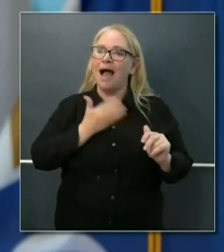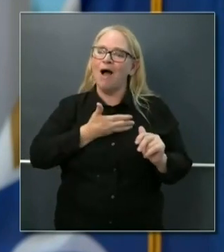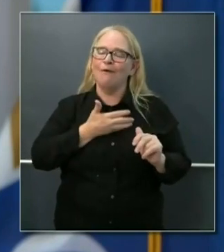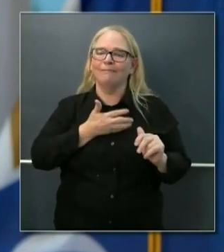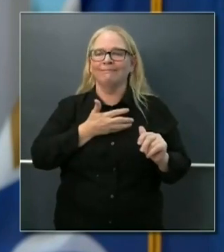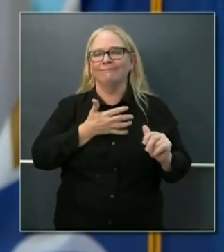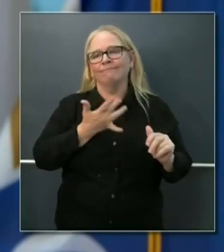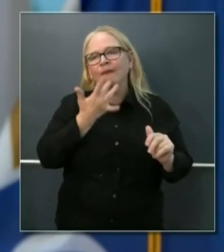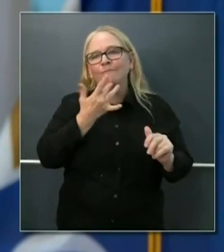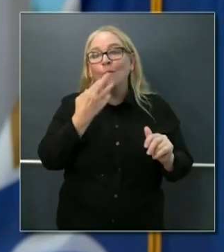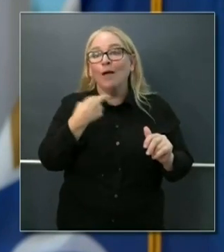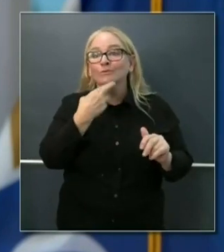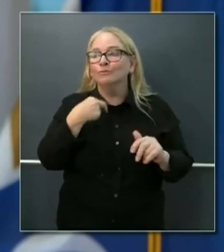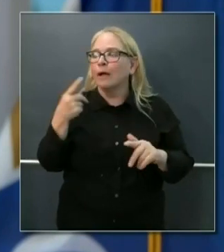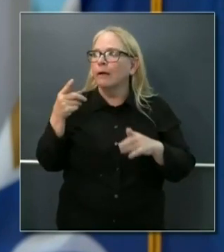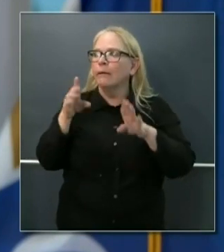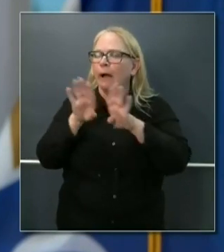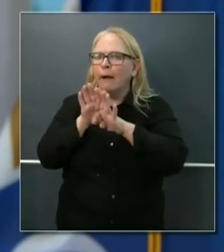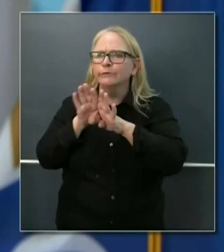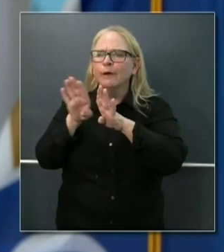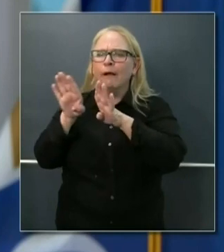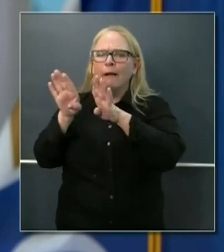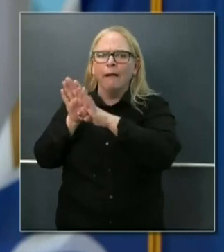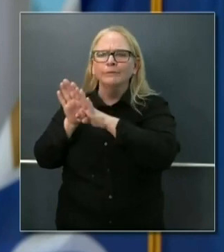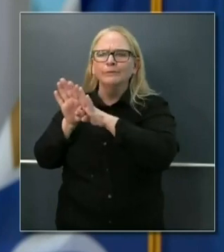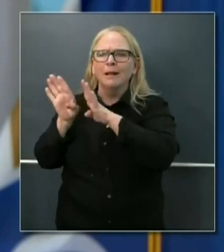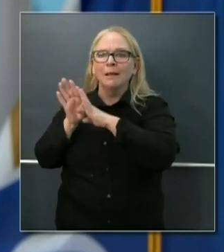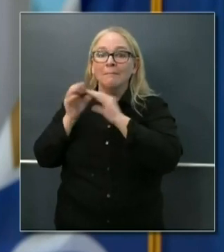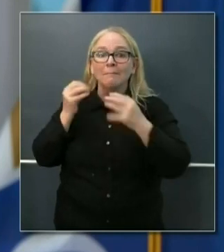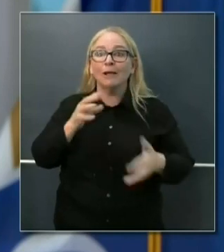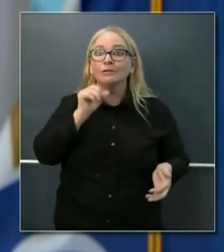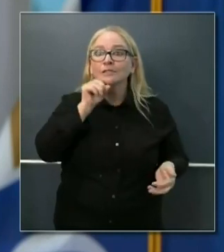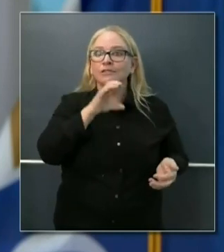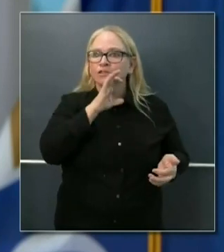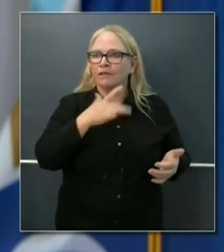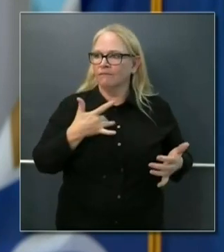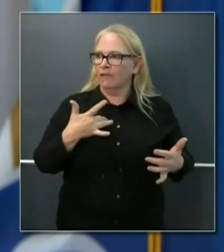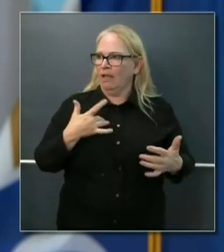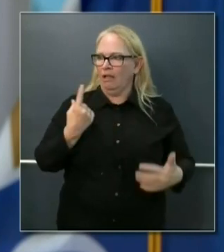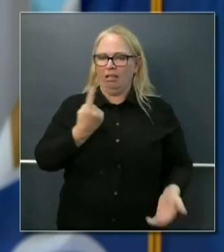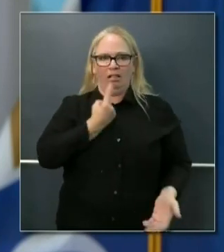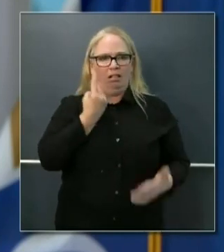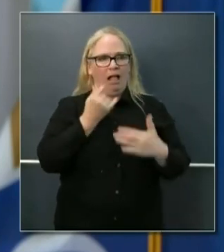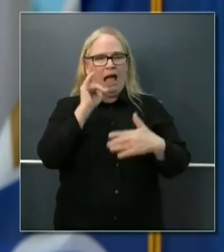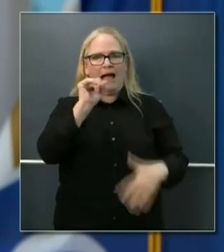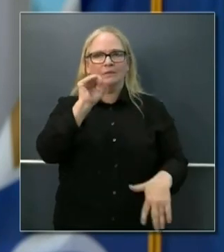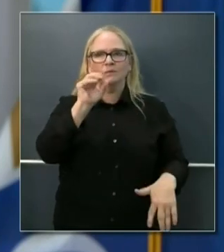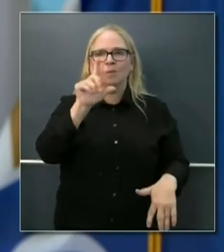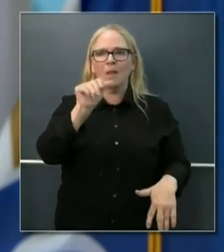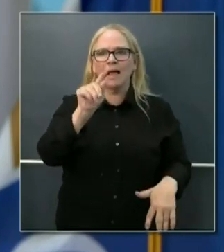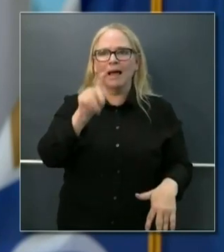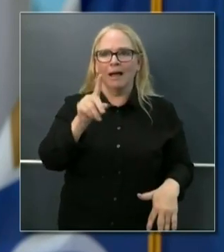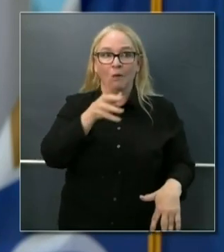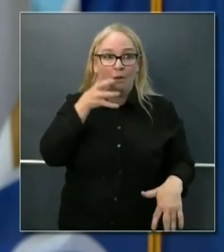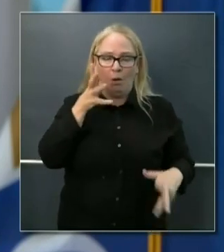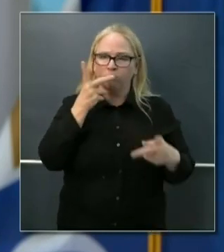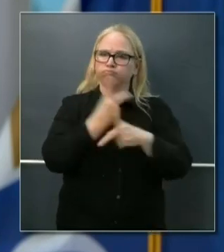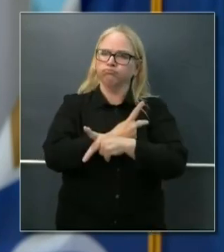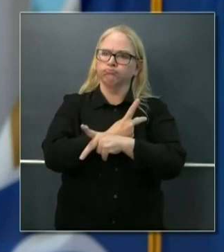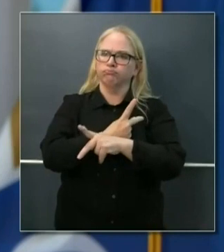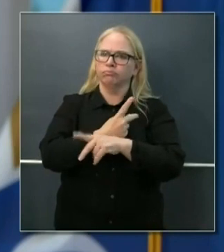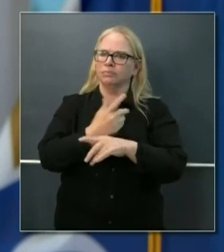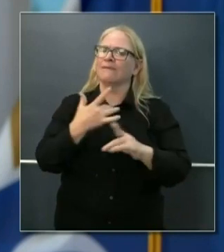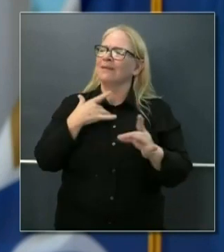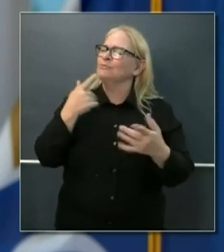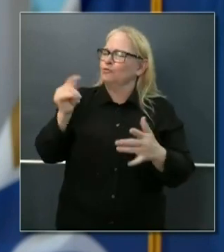closed down, a large number of seniors socially isolated in our rural communities and begin to connect those dots. And